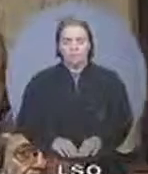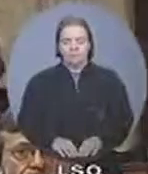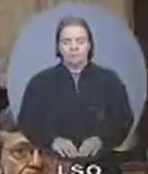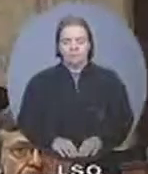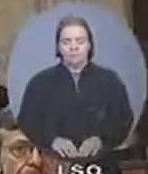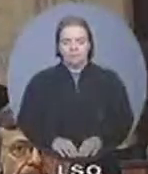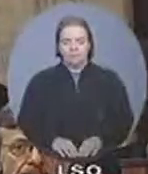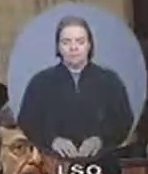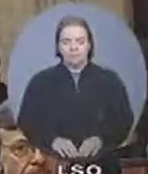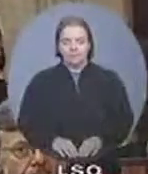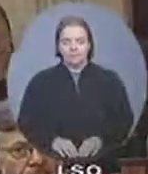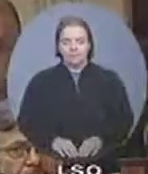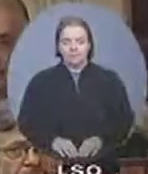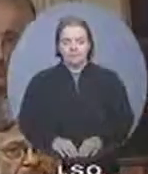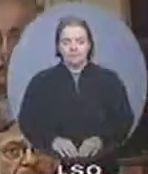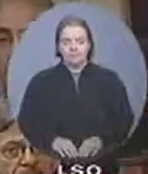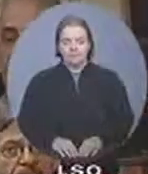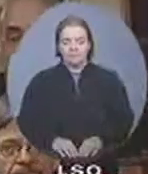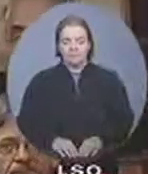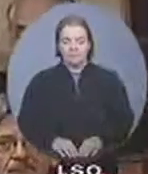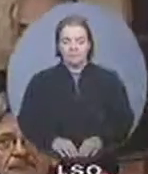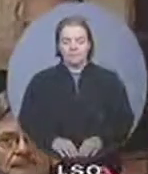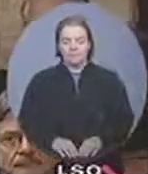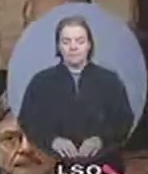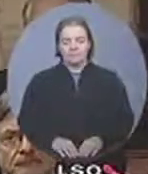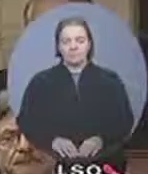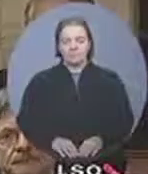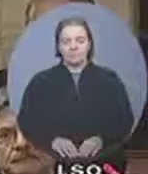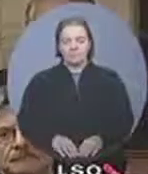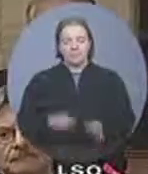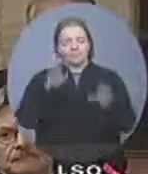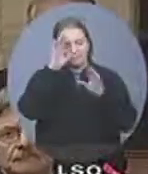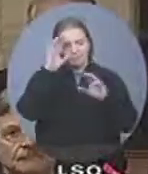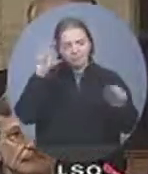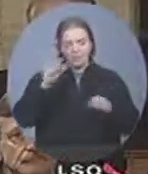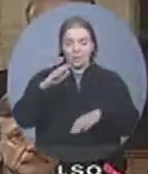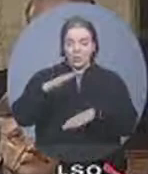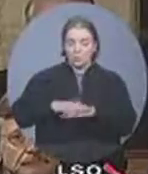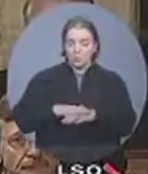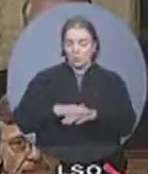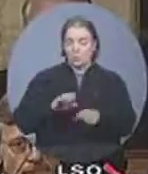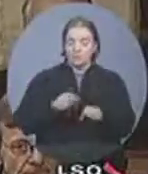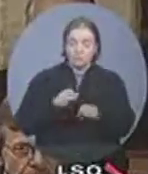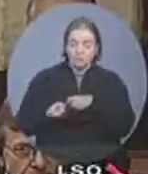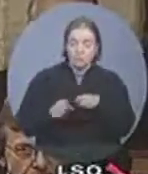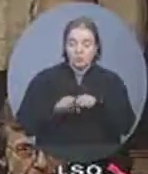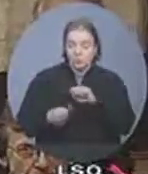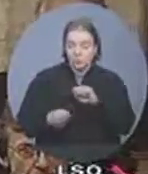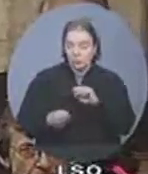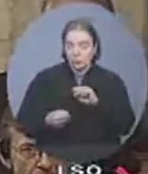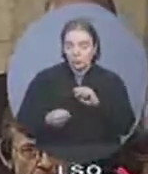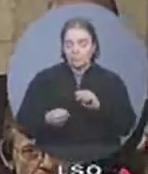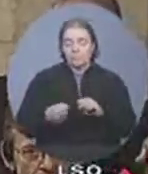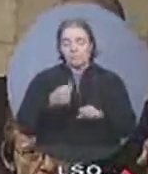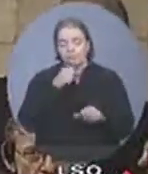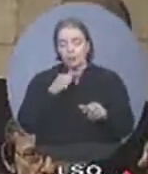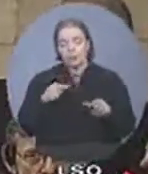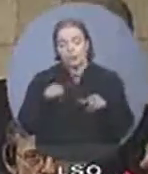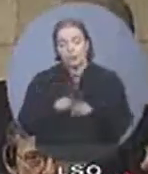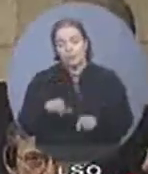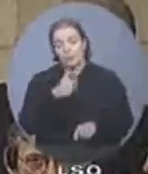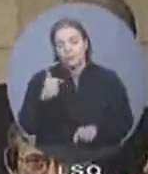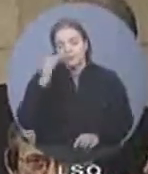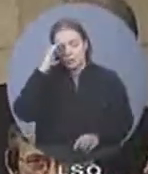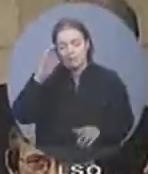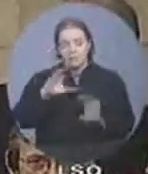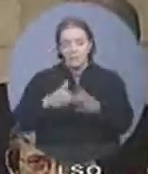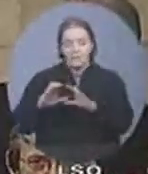Mr. Speaker, when it comes to this whole question of torture, unlike other party leaders, we are not going to stand for denying of the